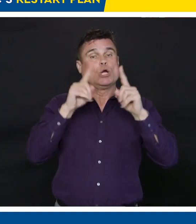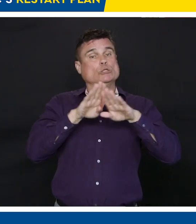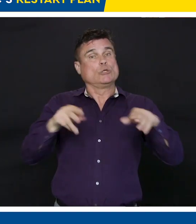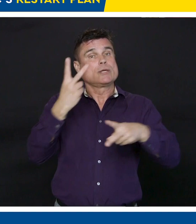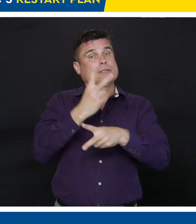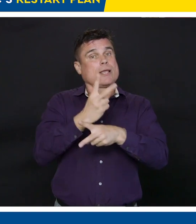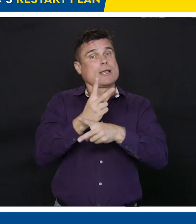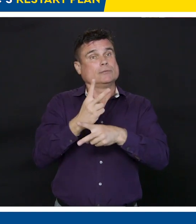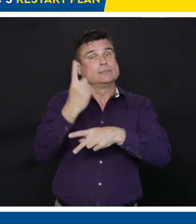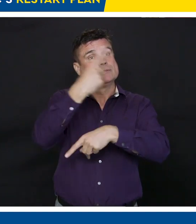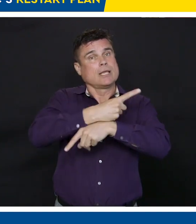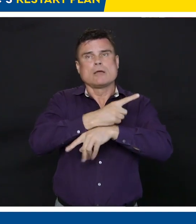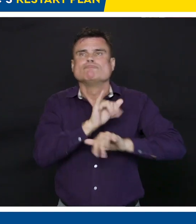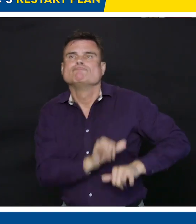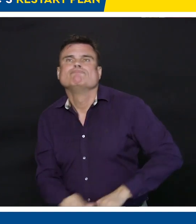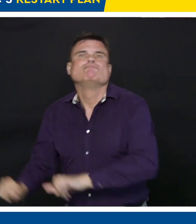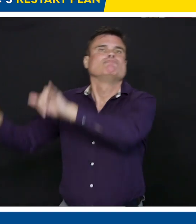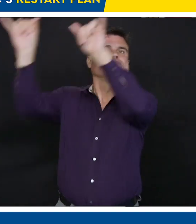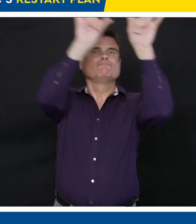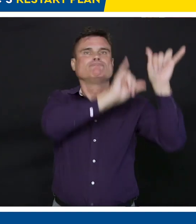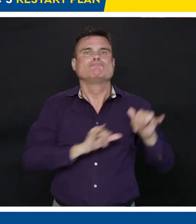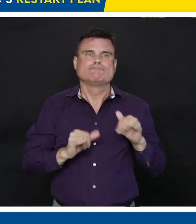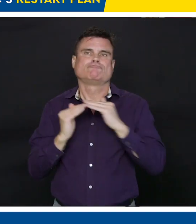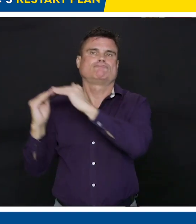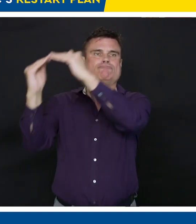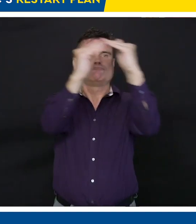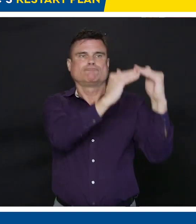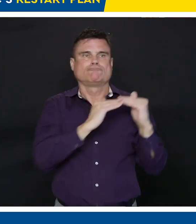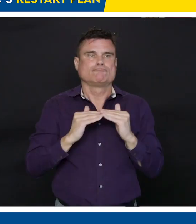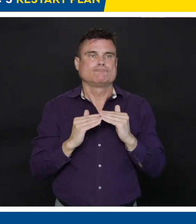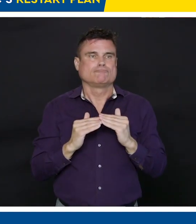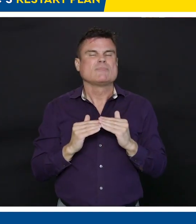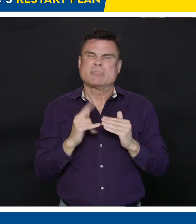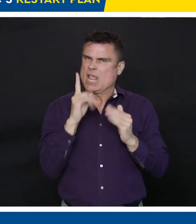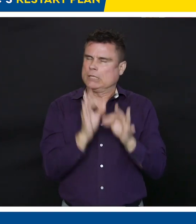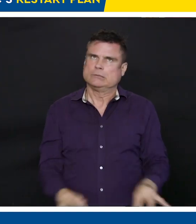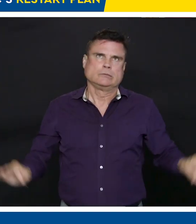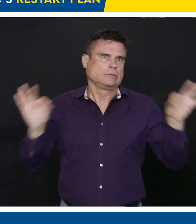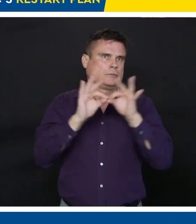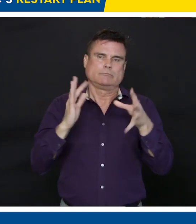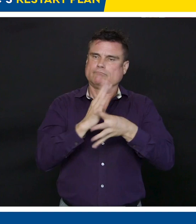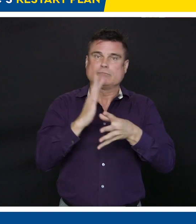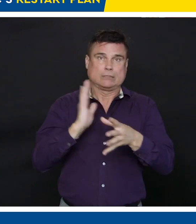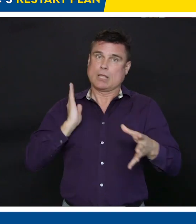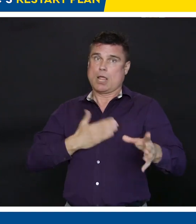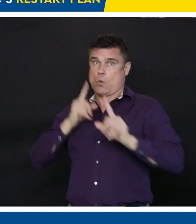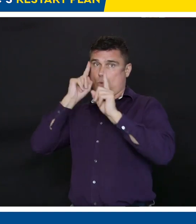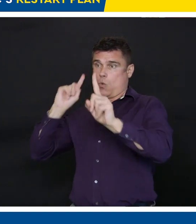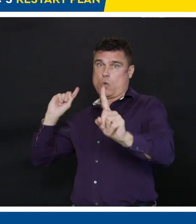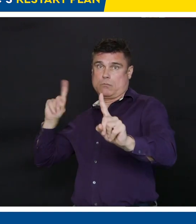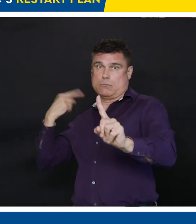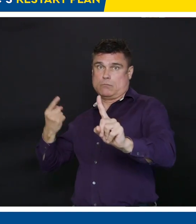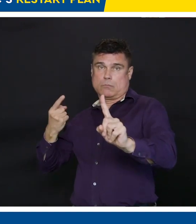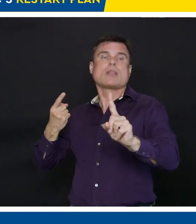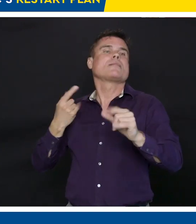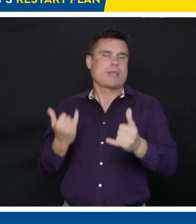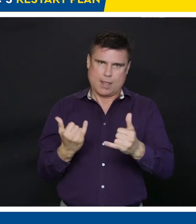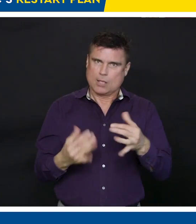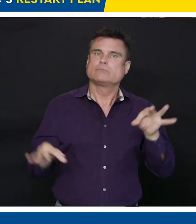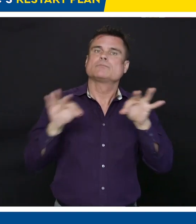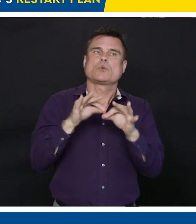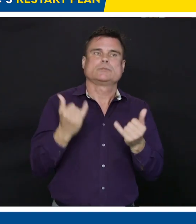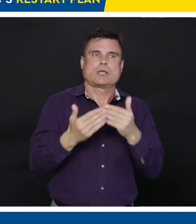and for the well-being of families, making sure that all participants in the family can be part of the economy. Mostly women have been